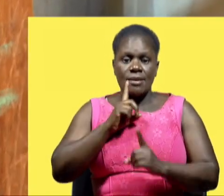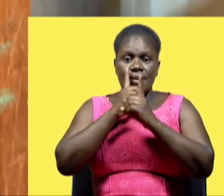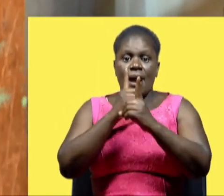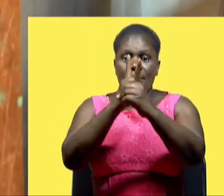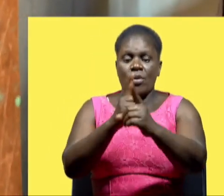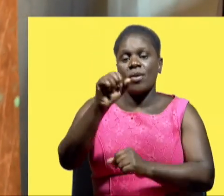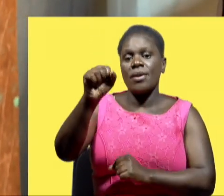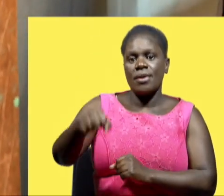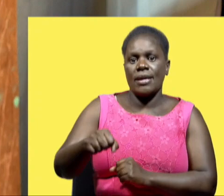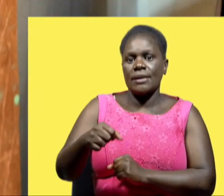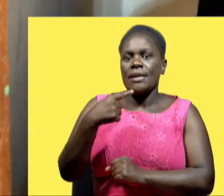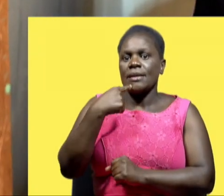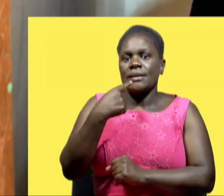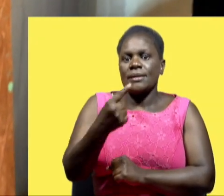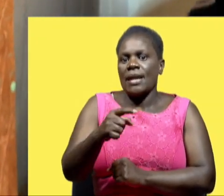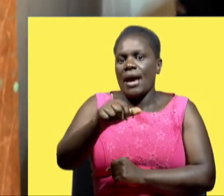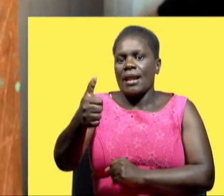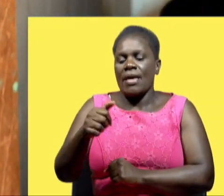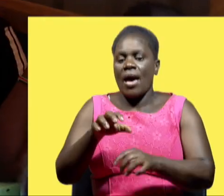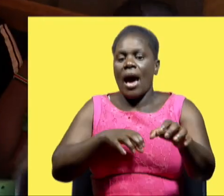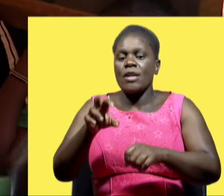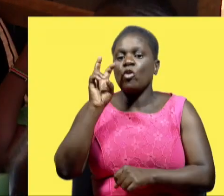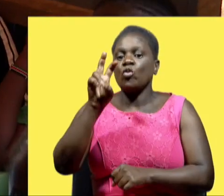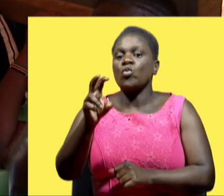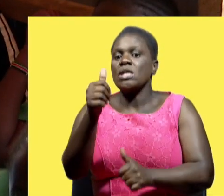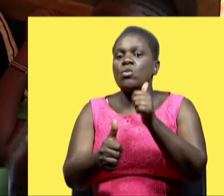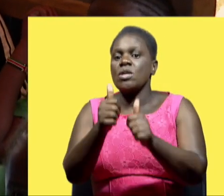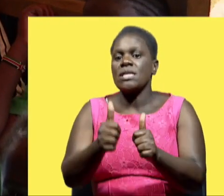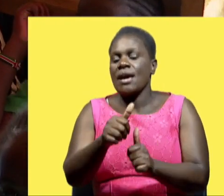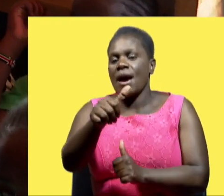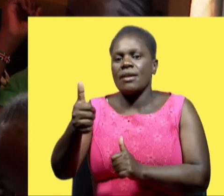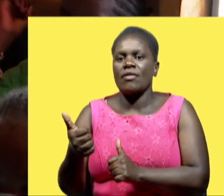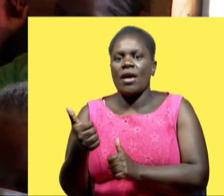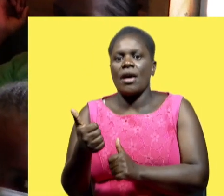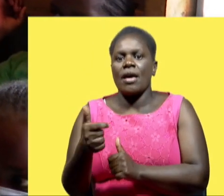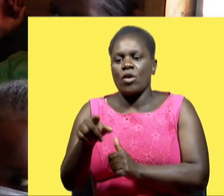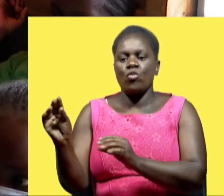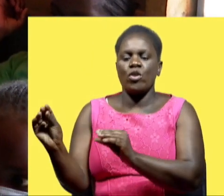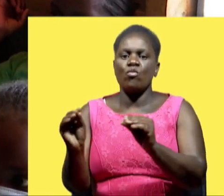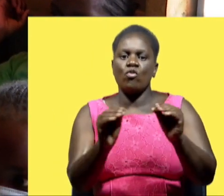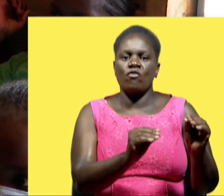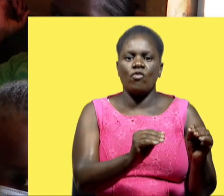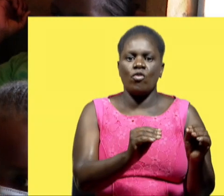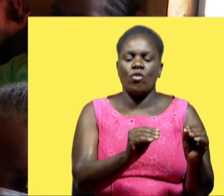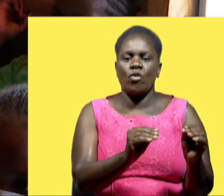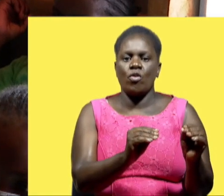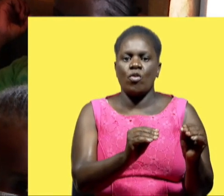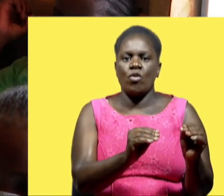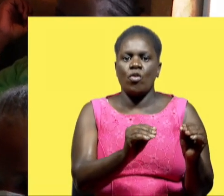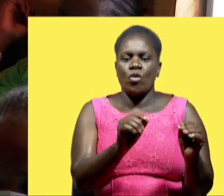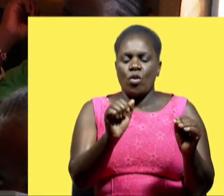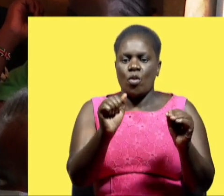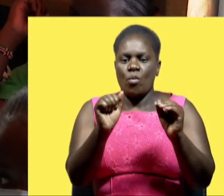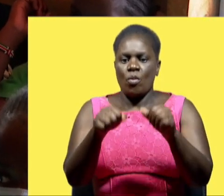Alright, tell us. than the animal that you see so now let me remove you so that you can be